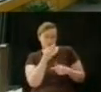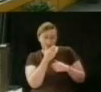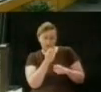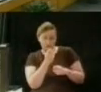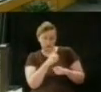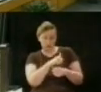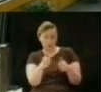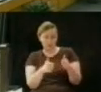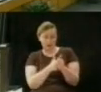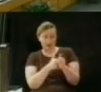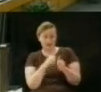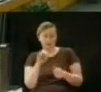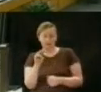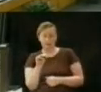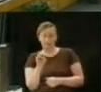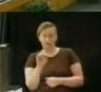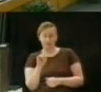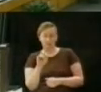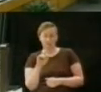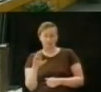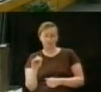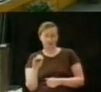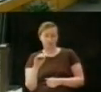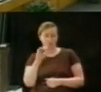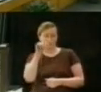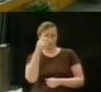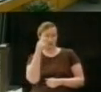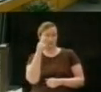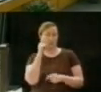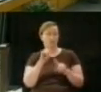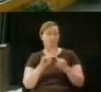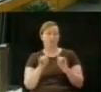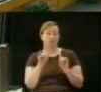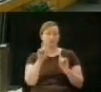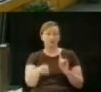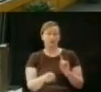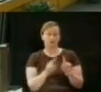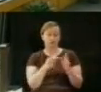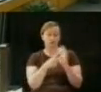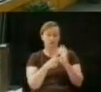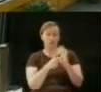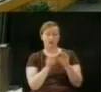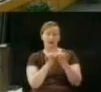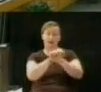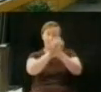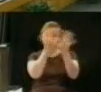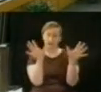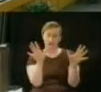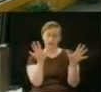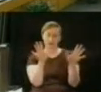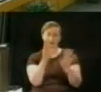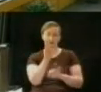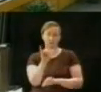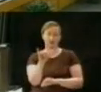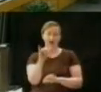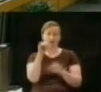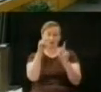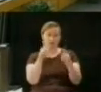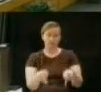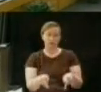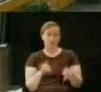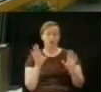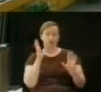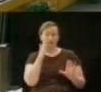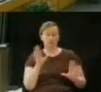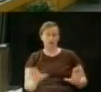very leery of the fact that special interests are behind this, quote, metro government. I think that we need to show them very